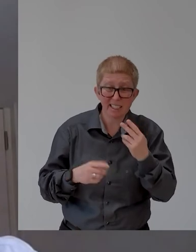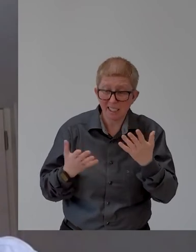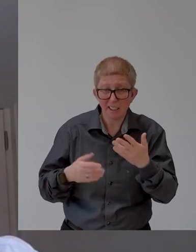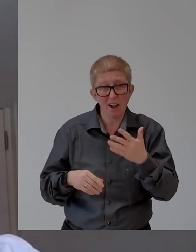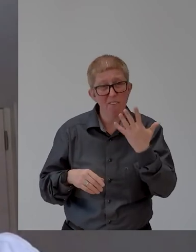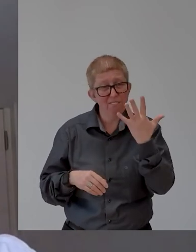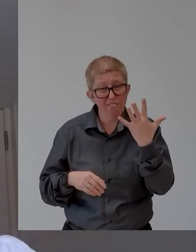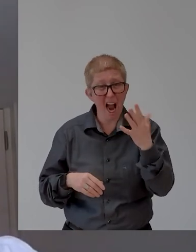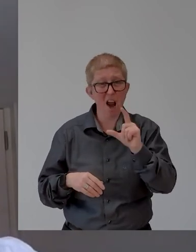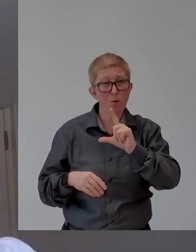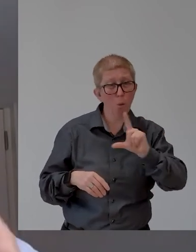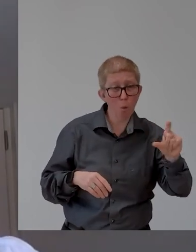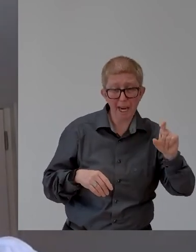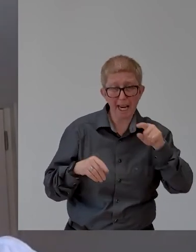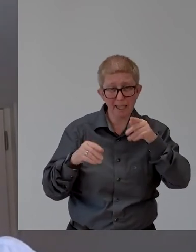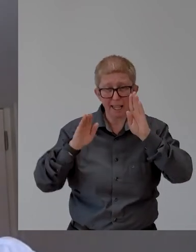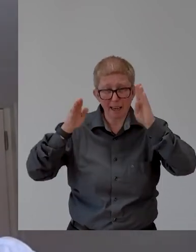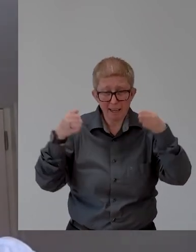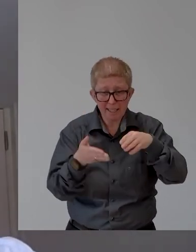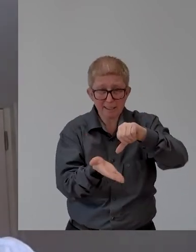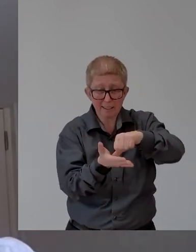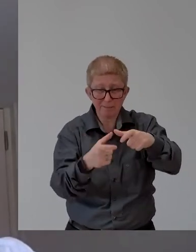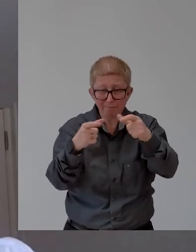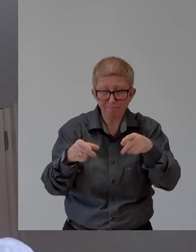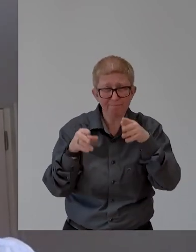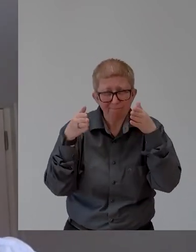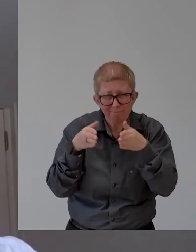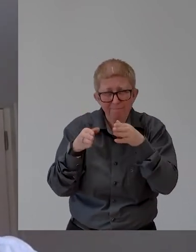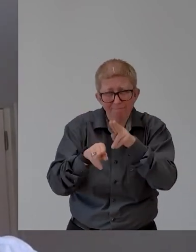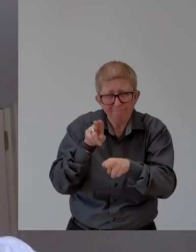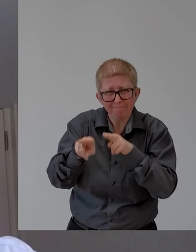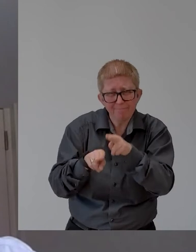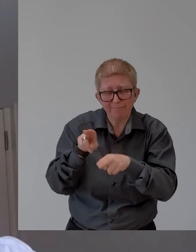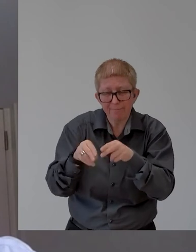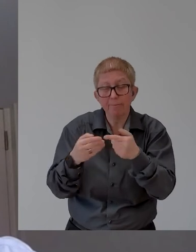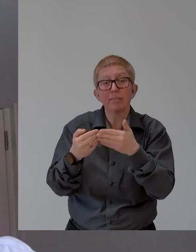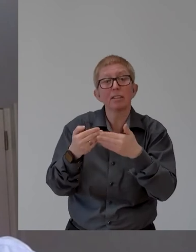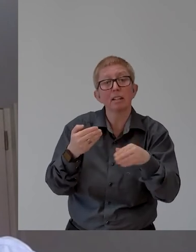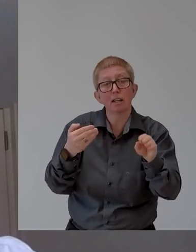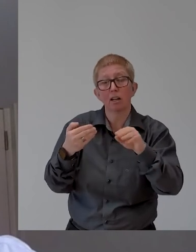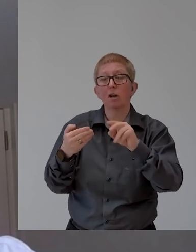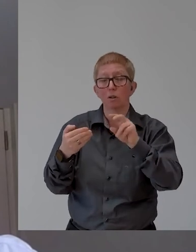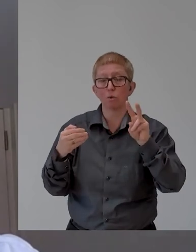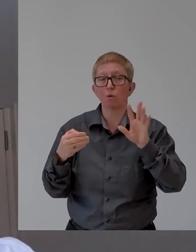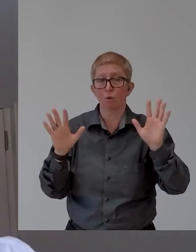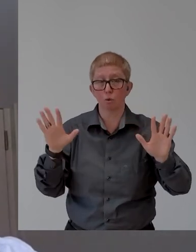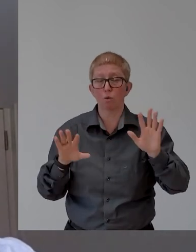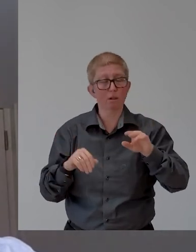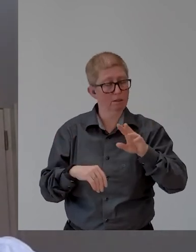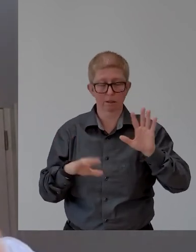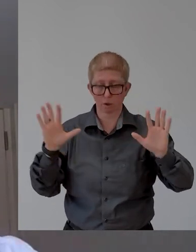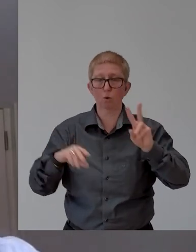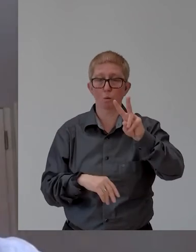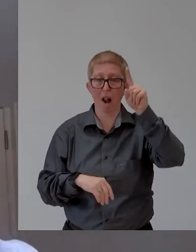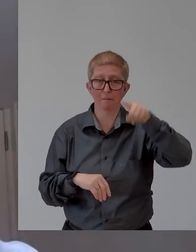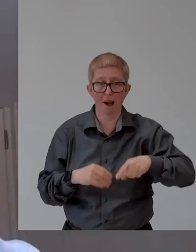care and actually 12 months pretty much for the most part, um, in hospital. Um, during that time, I had to